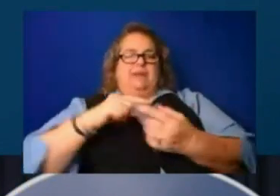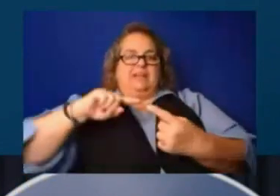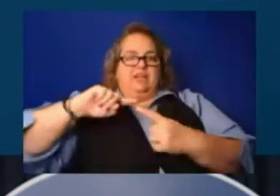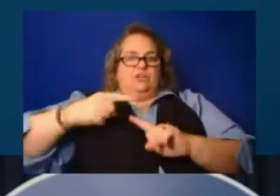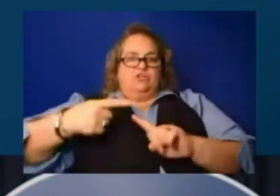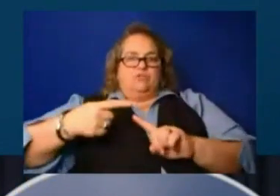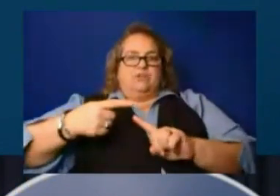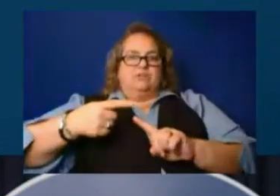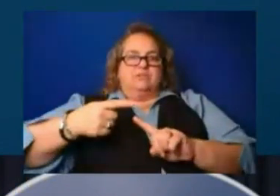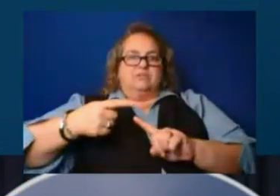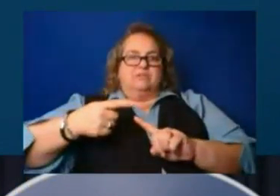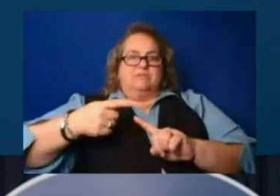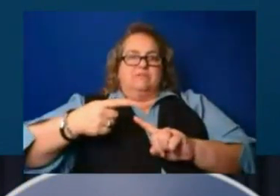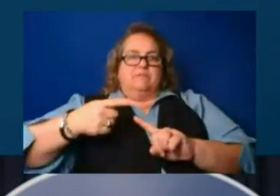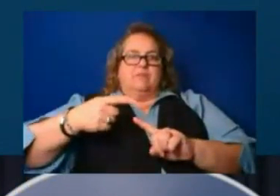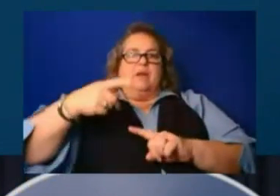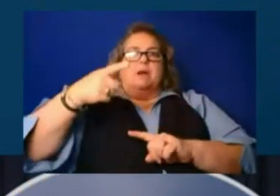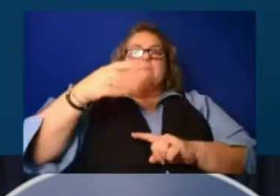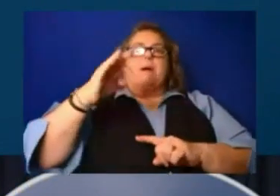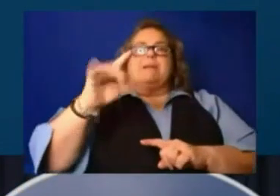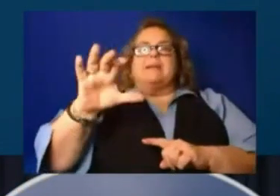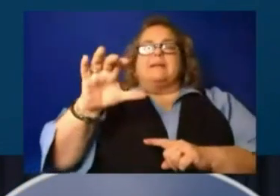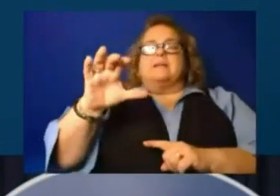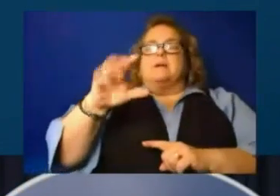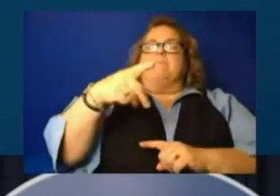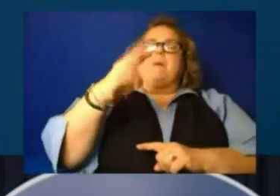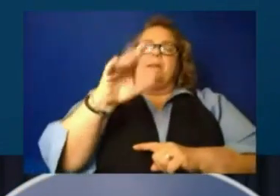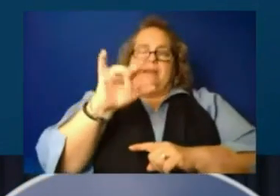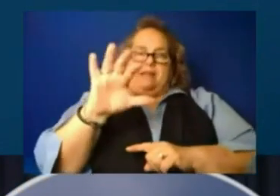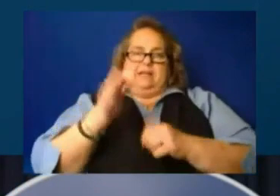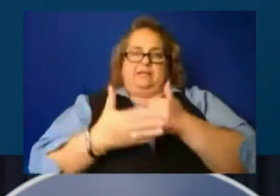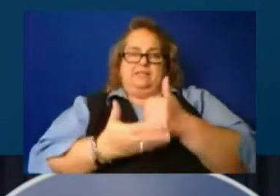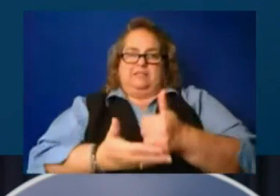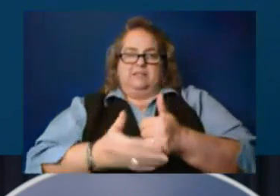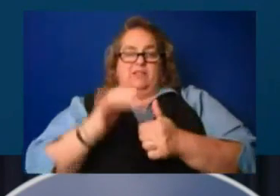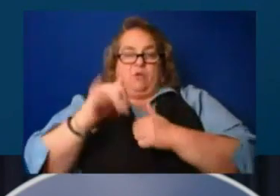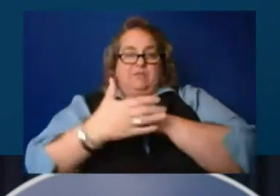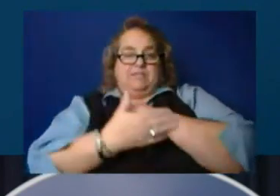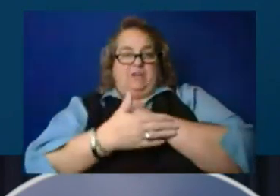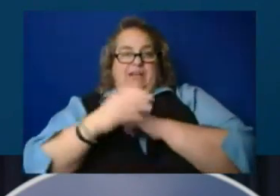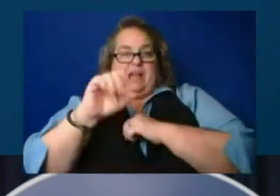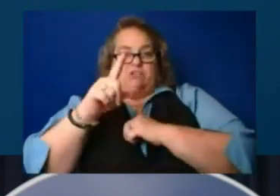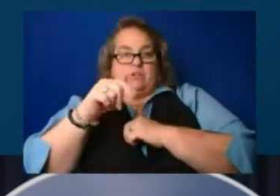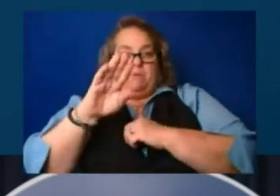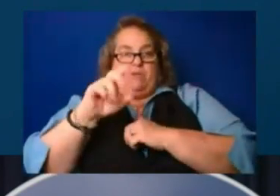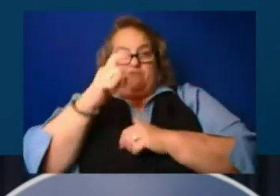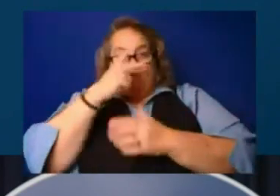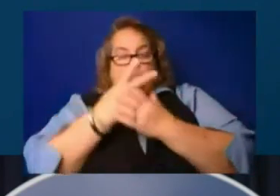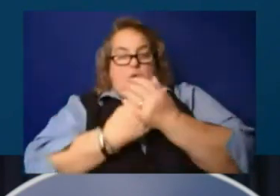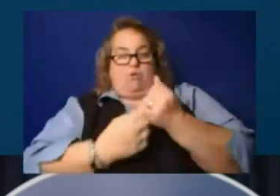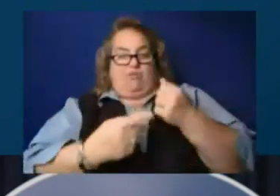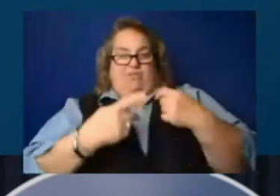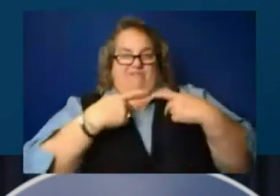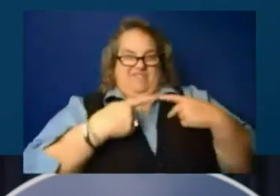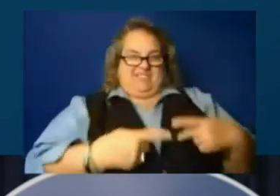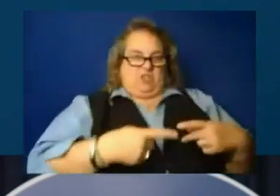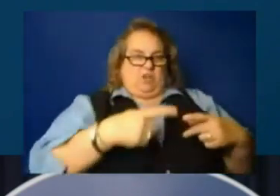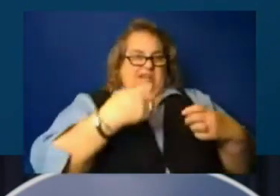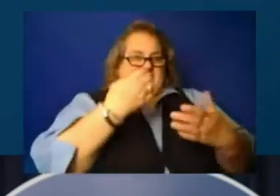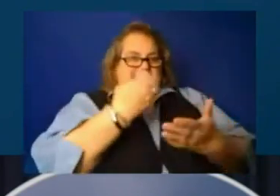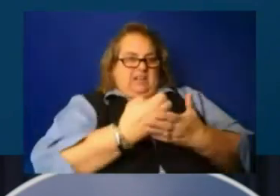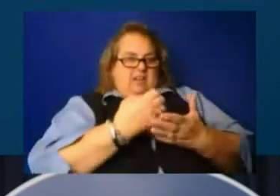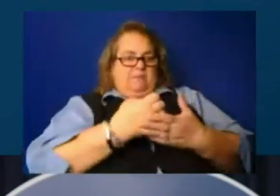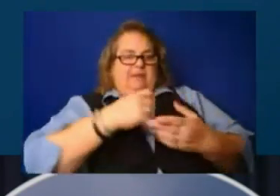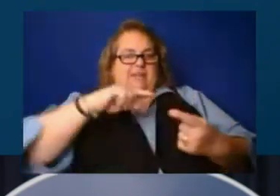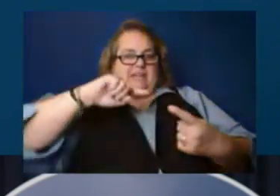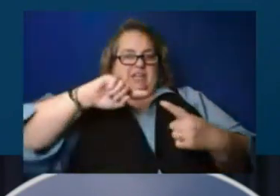as public assistance, I'm sorry. And those counties are eligible for both physical and economic injury disaster loans from the